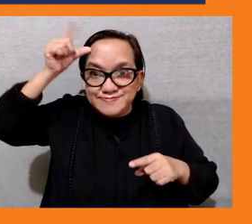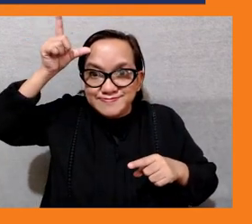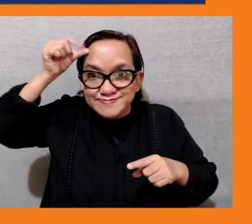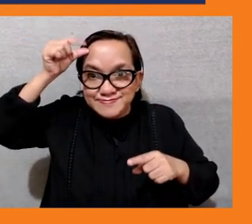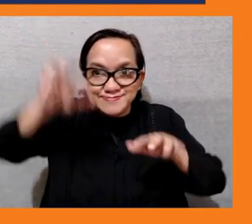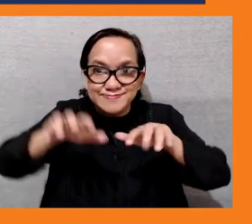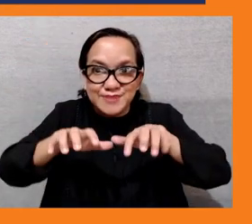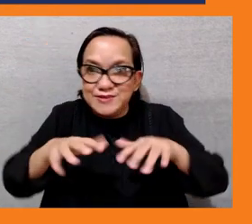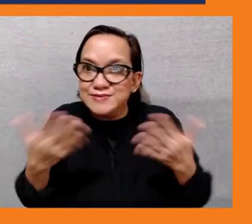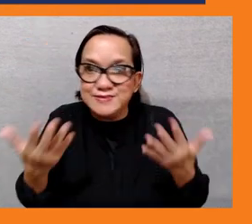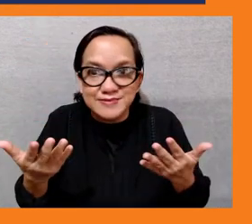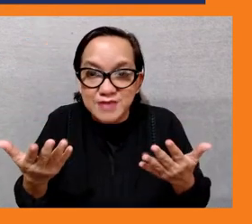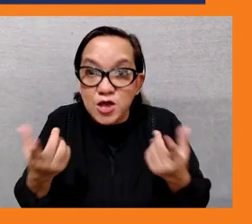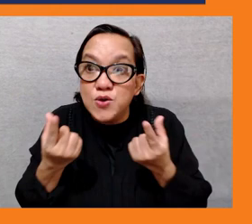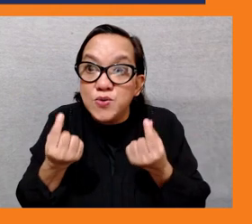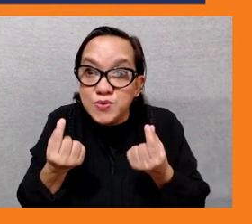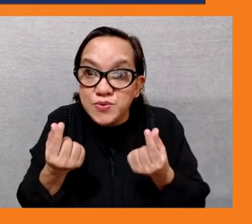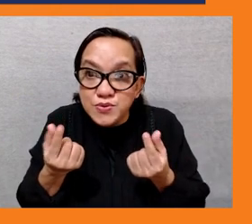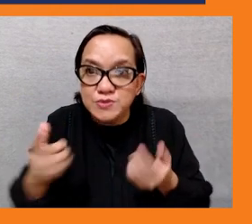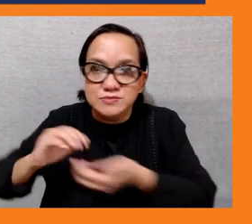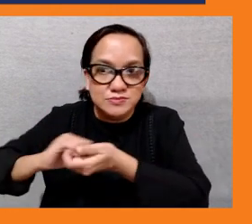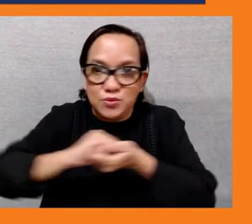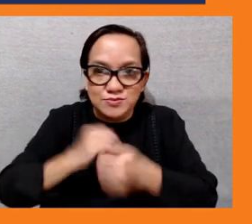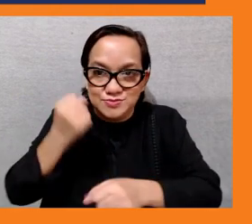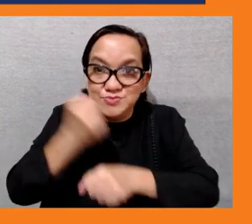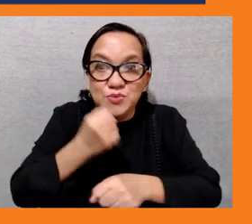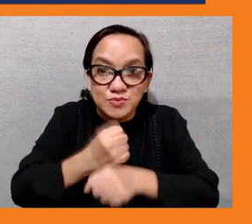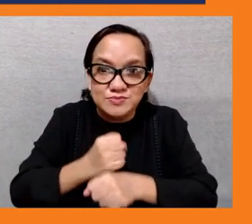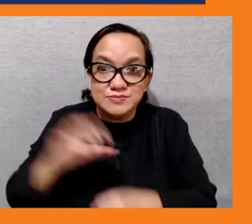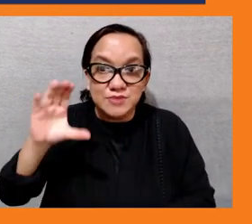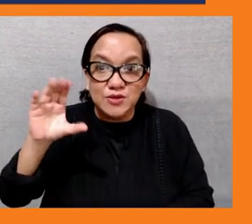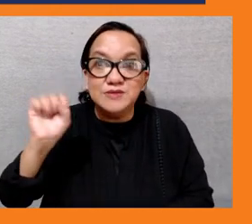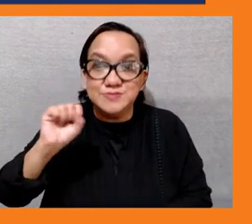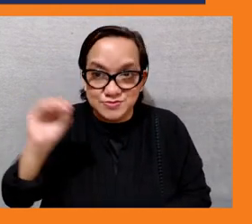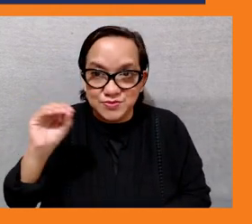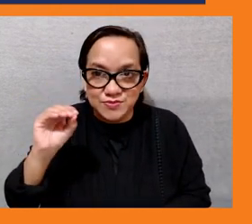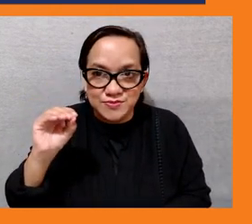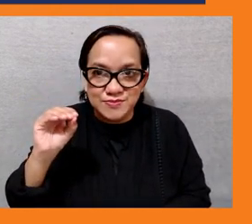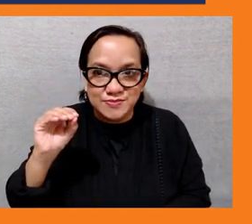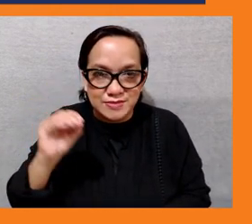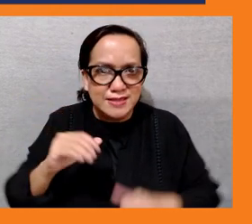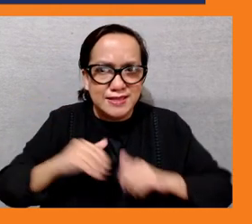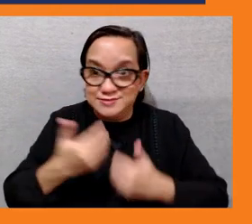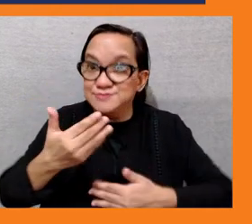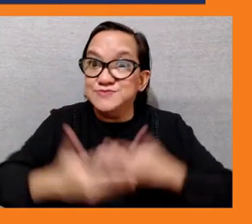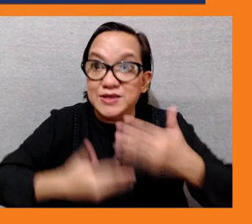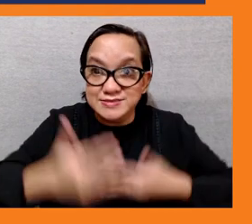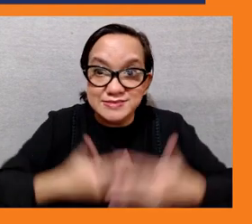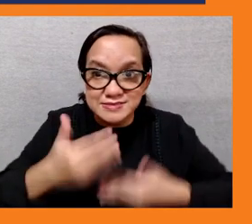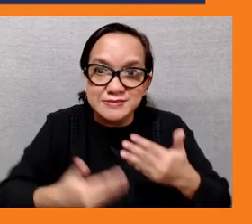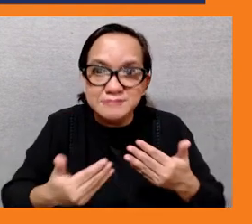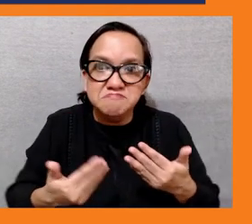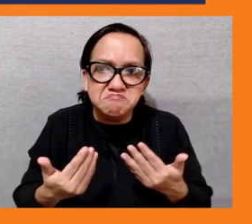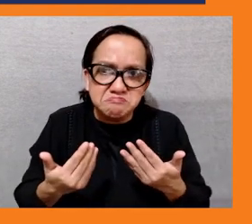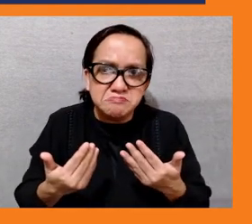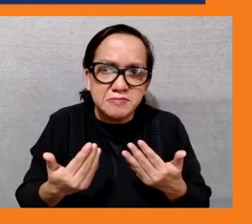understand better you know with the um logistics with the uh you know the best approach to engage young people the first one